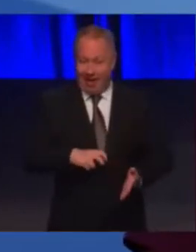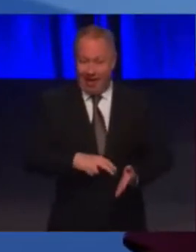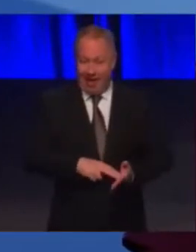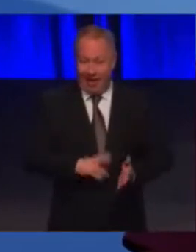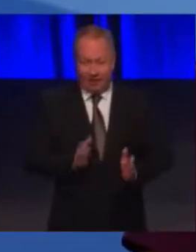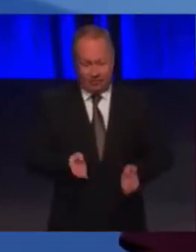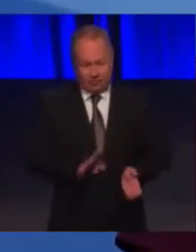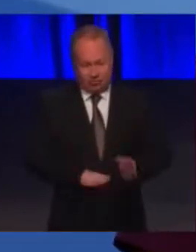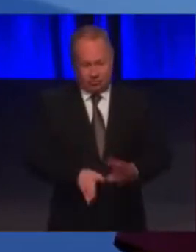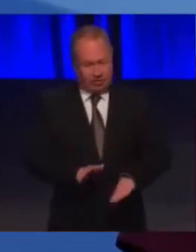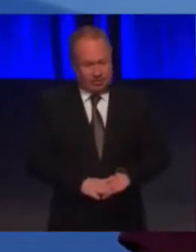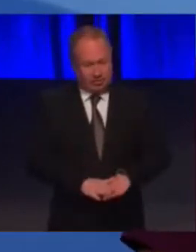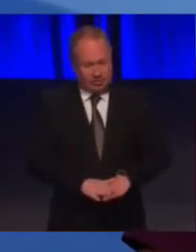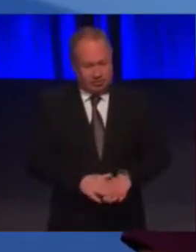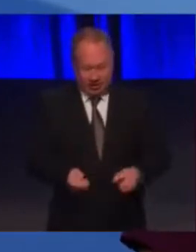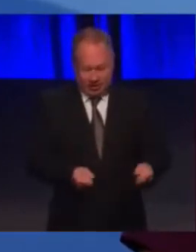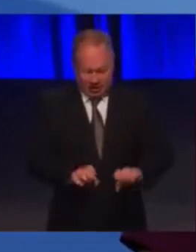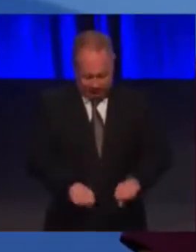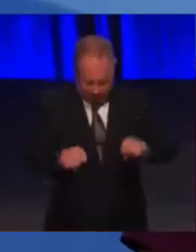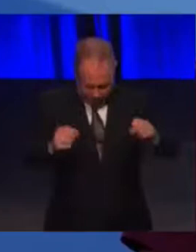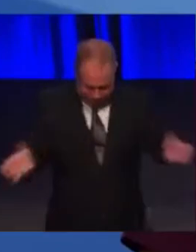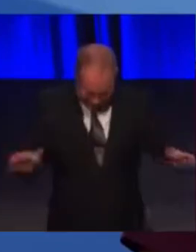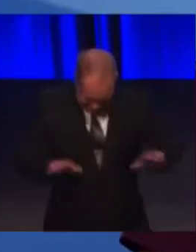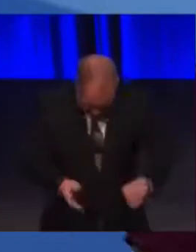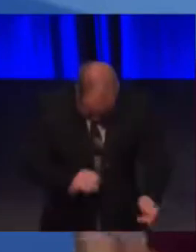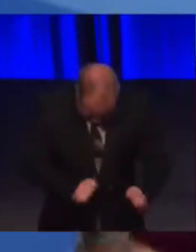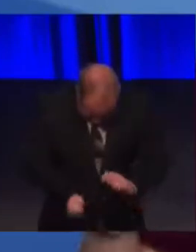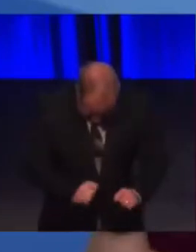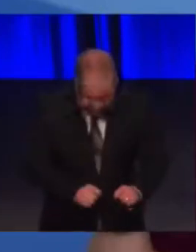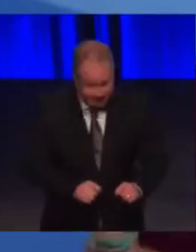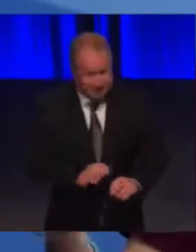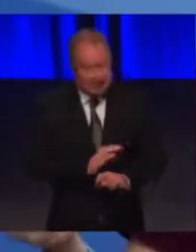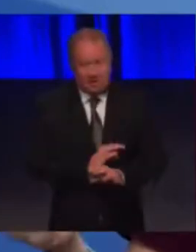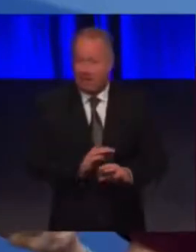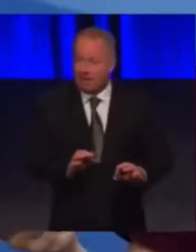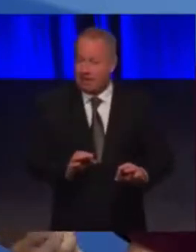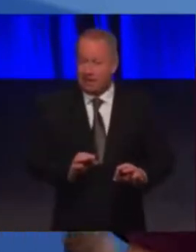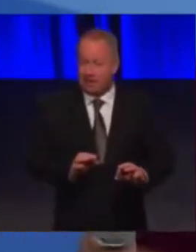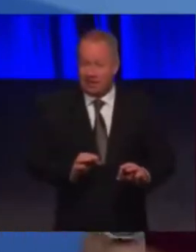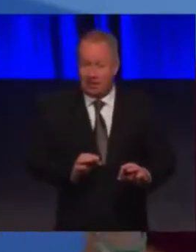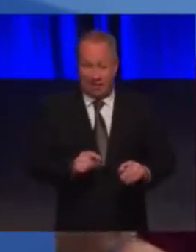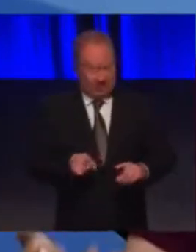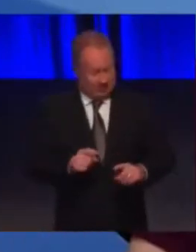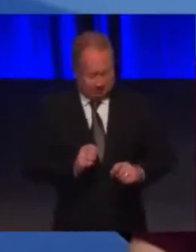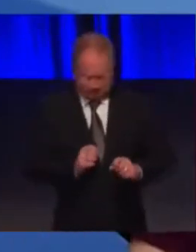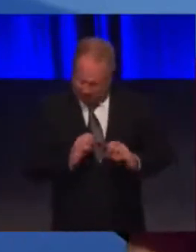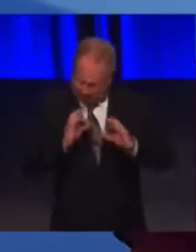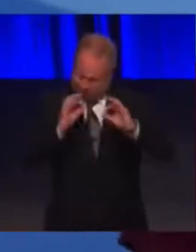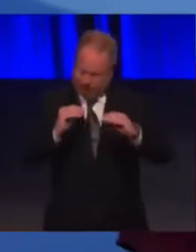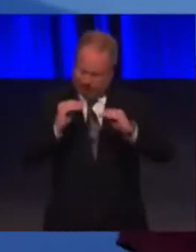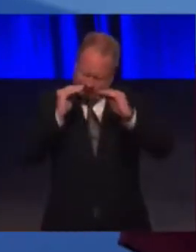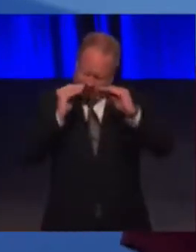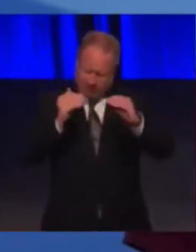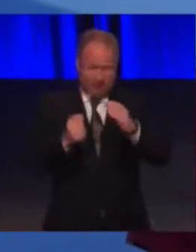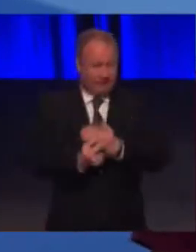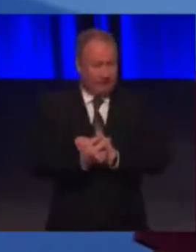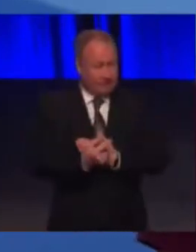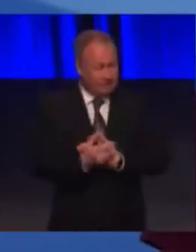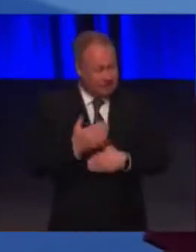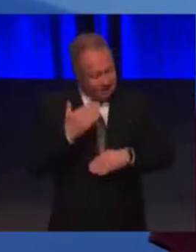in the boot of the car because there was nothing put in place. A crown jewel event and he was nothing thought about.